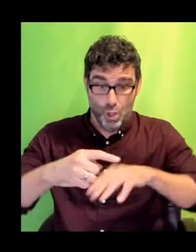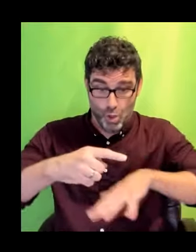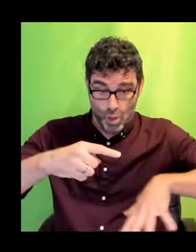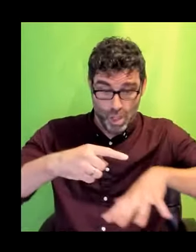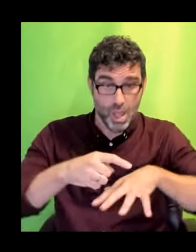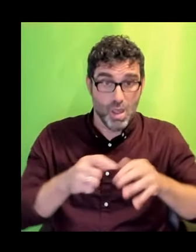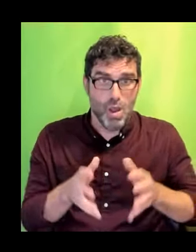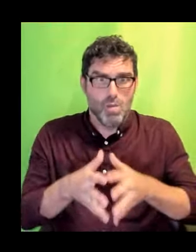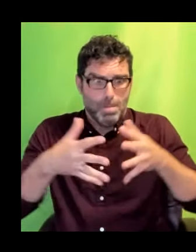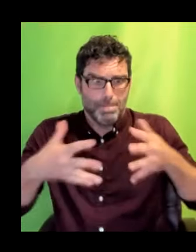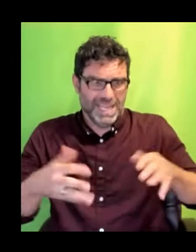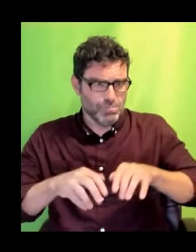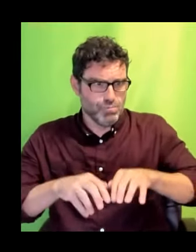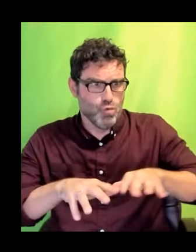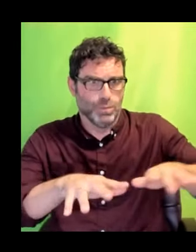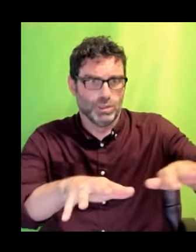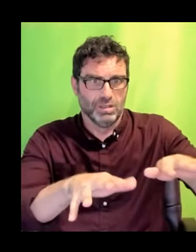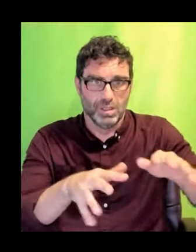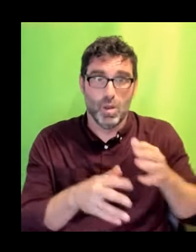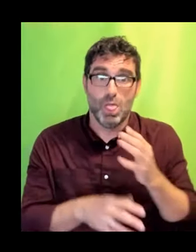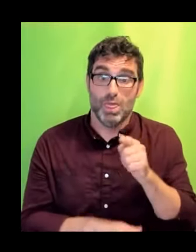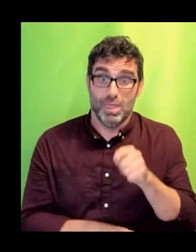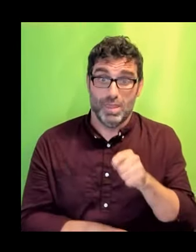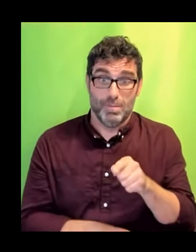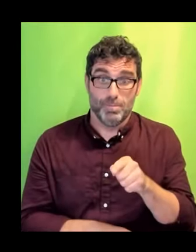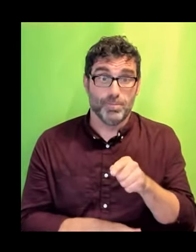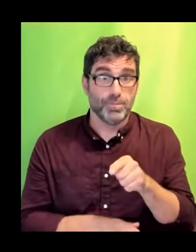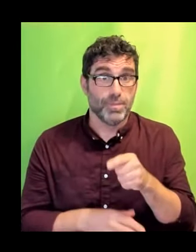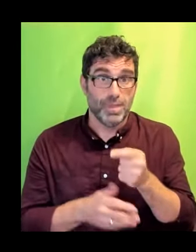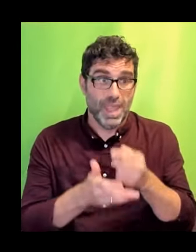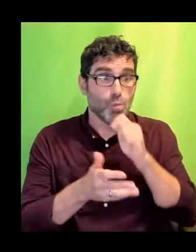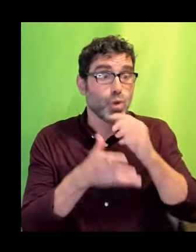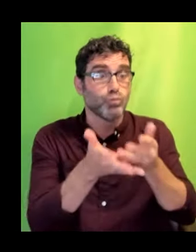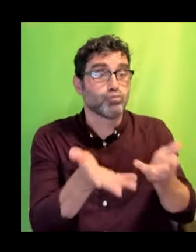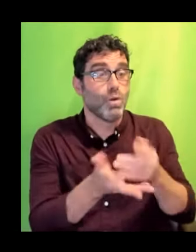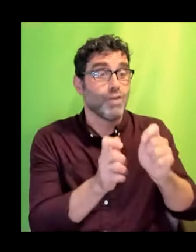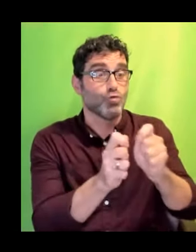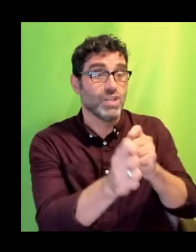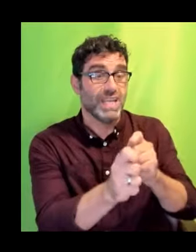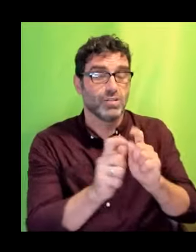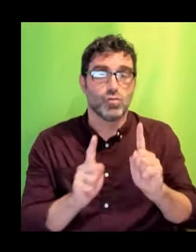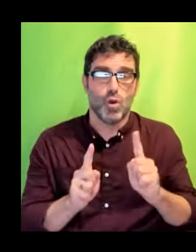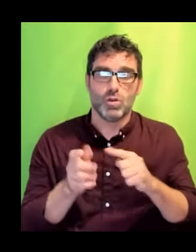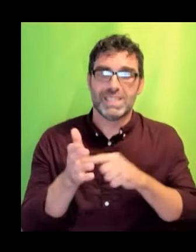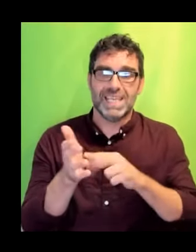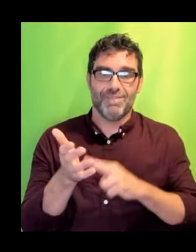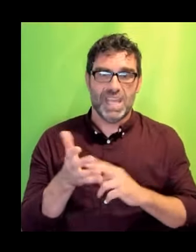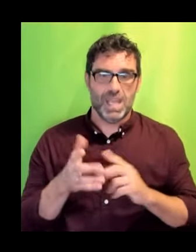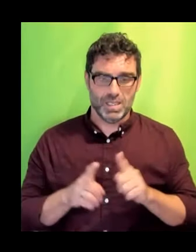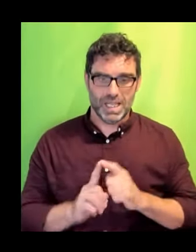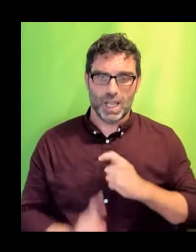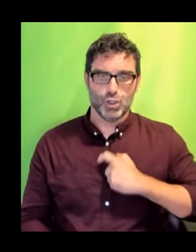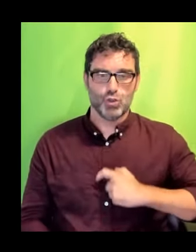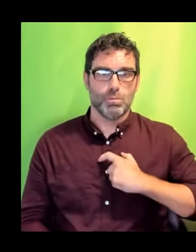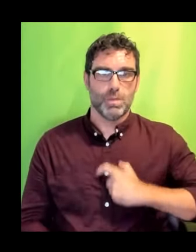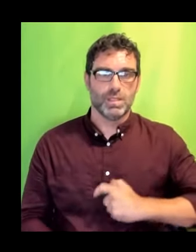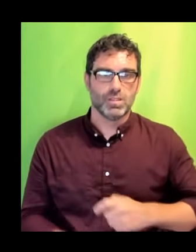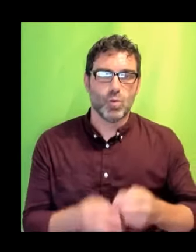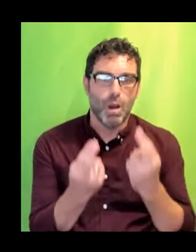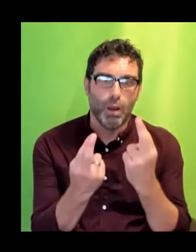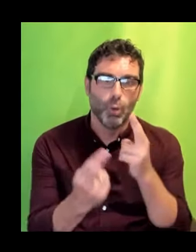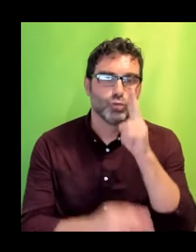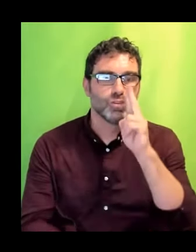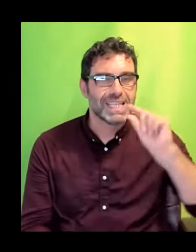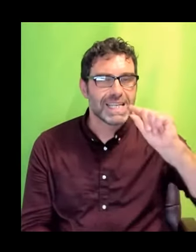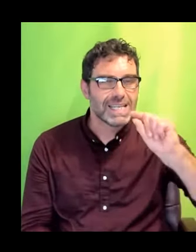and TV behaves like a human. So all I'm hoping for is a chink, a chink of change. And once people realise how